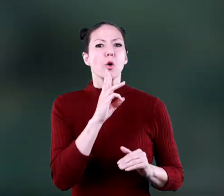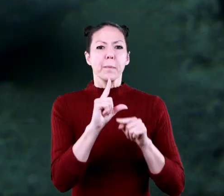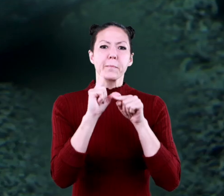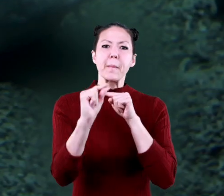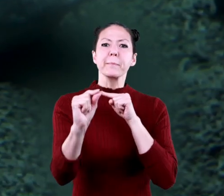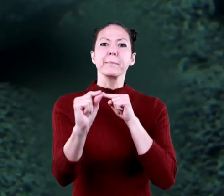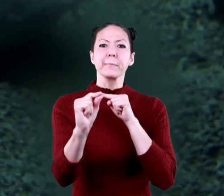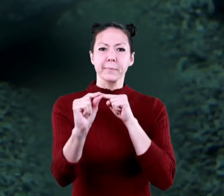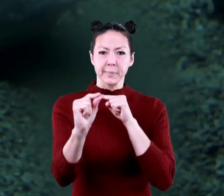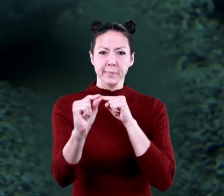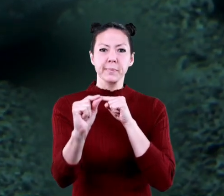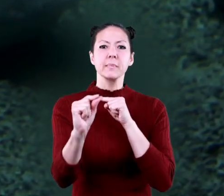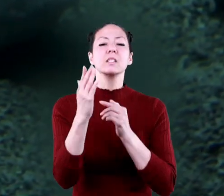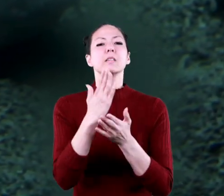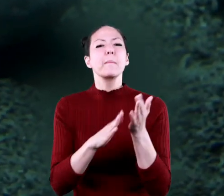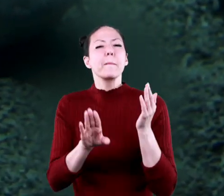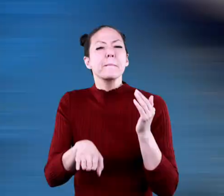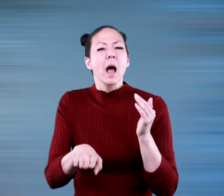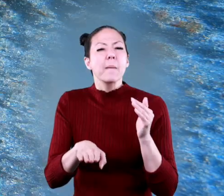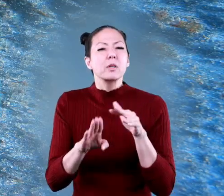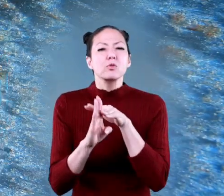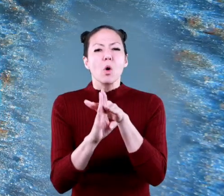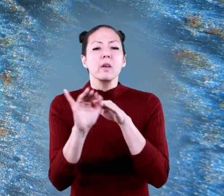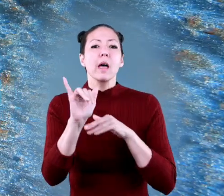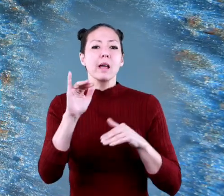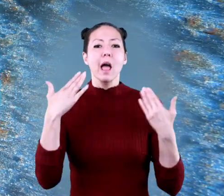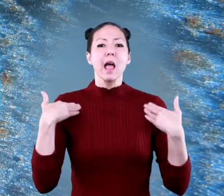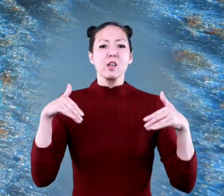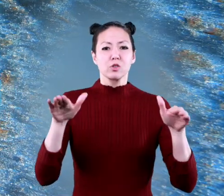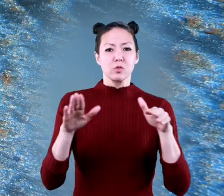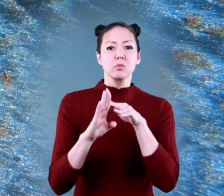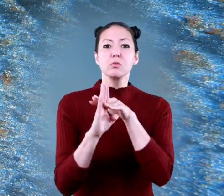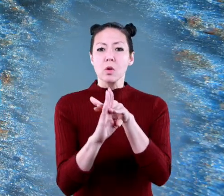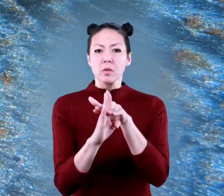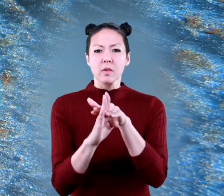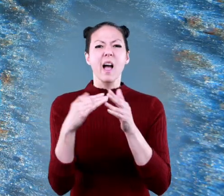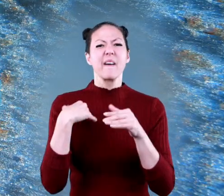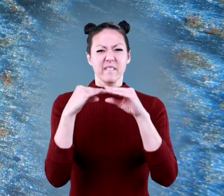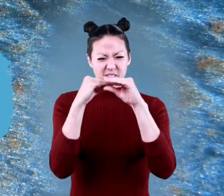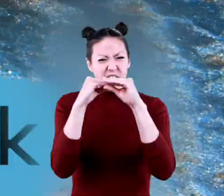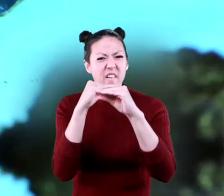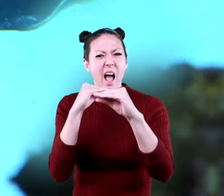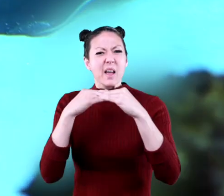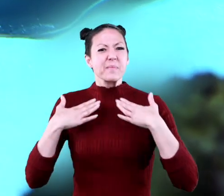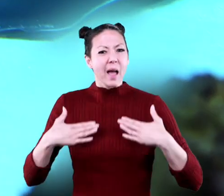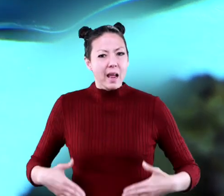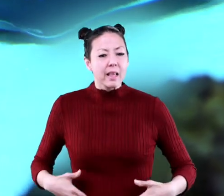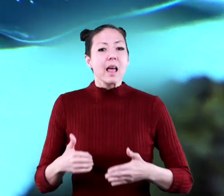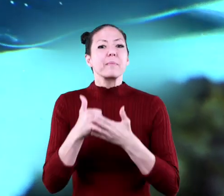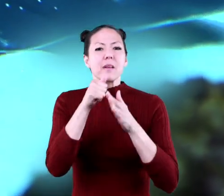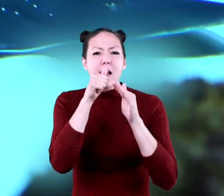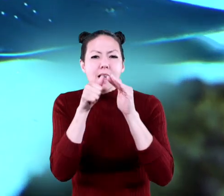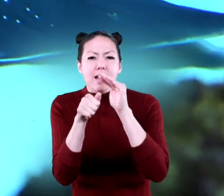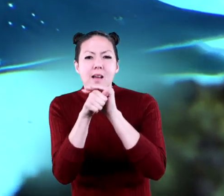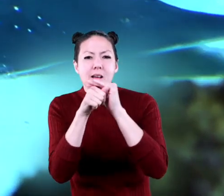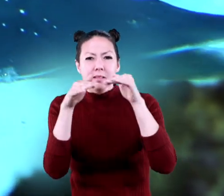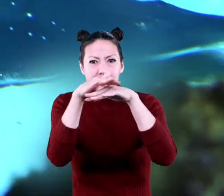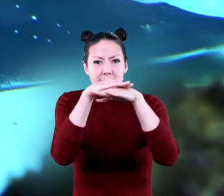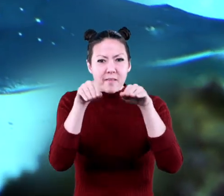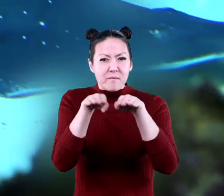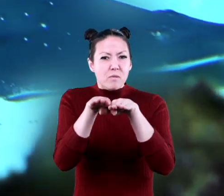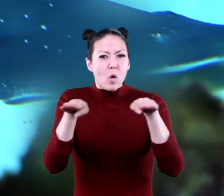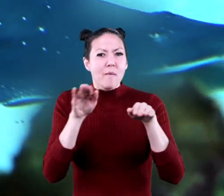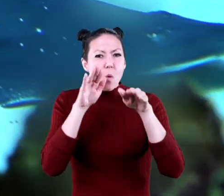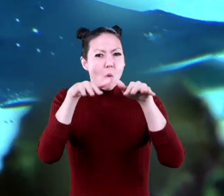Some bottom-dwelling sharks, like angel sharks, have flattened bodies that help them hide in the sand at the